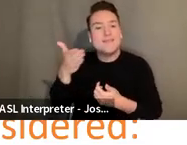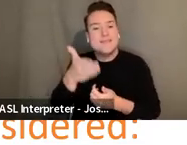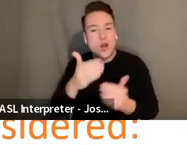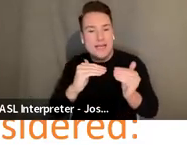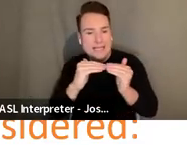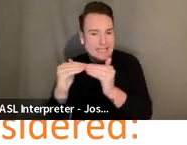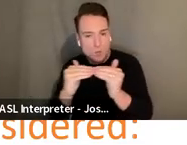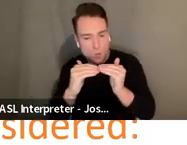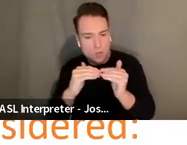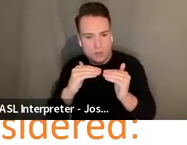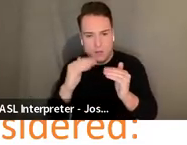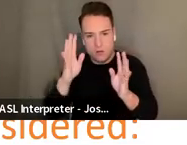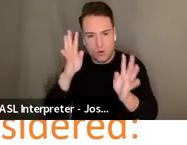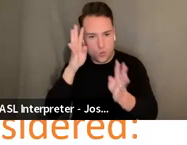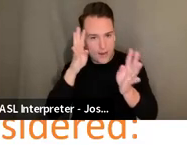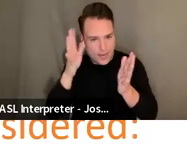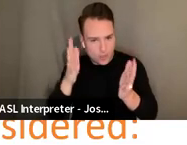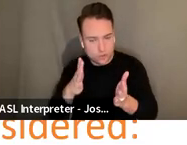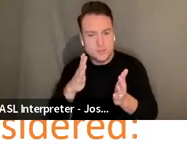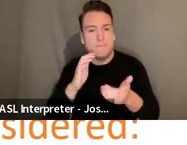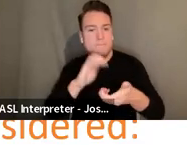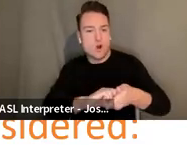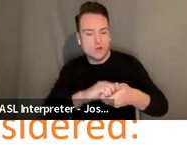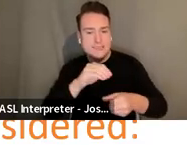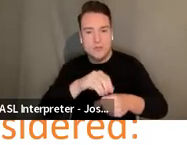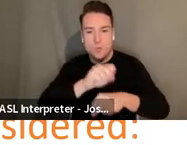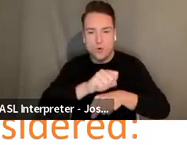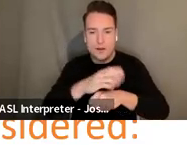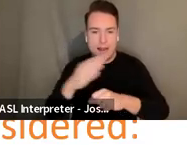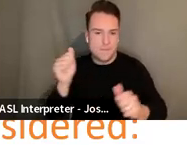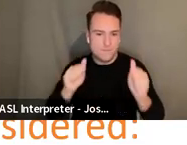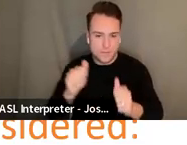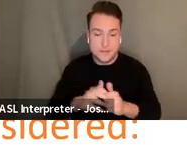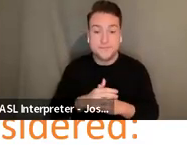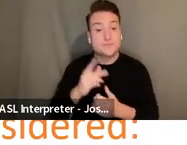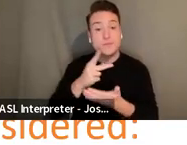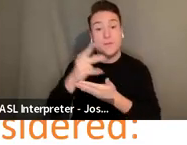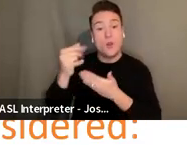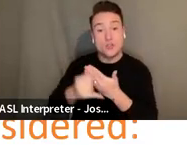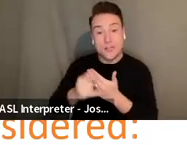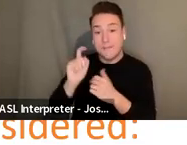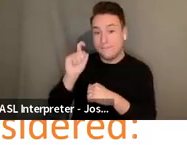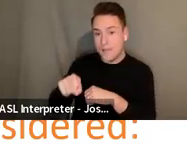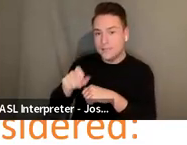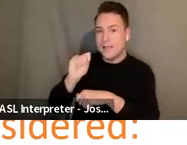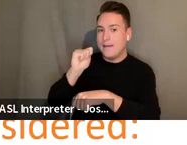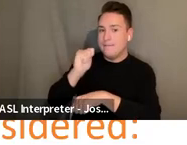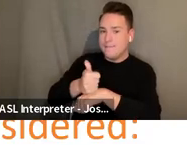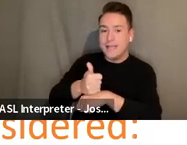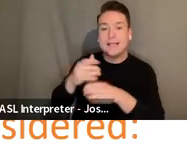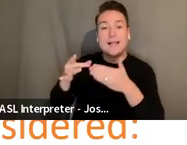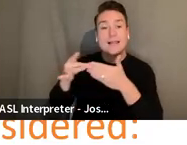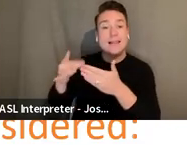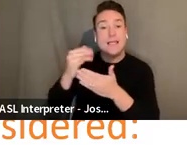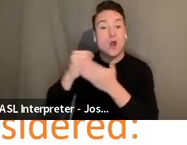creators and partners in the work and performance. Projects must be based by lead artists who are here